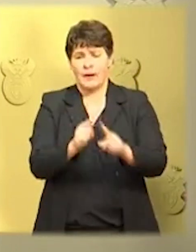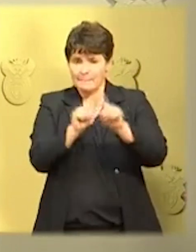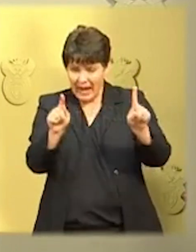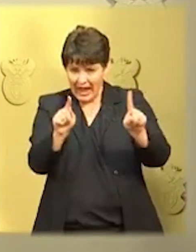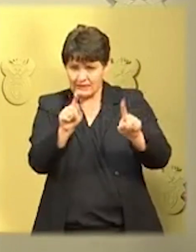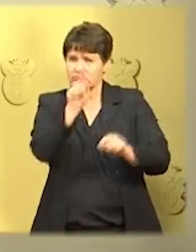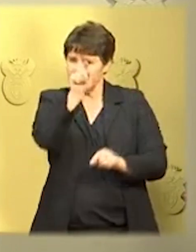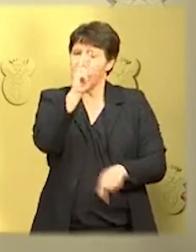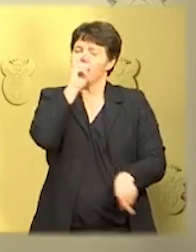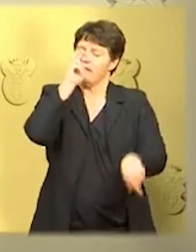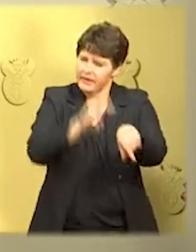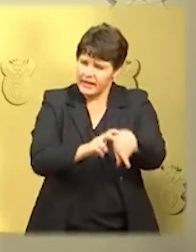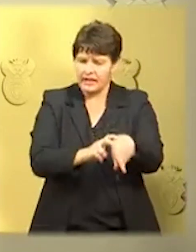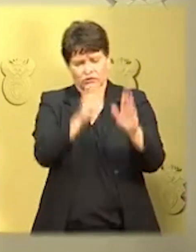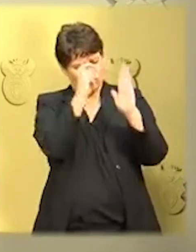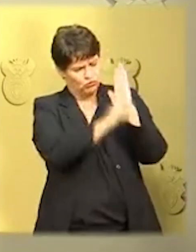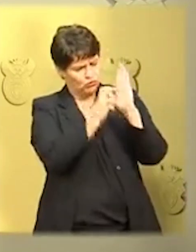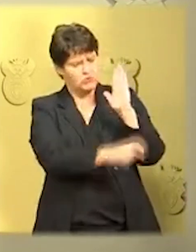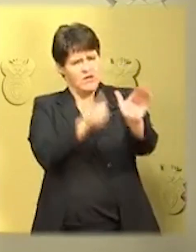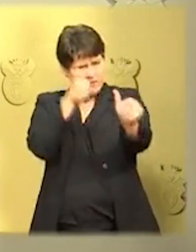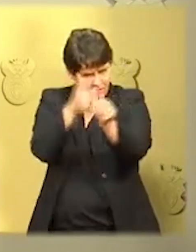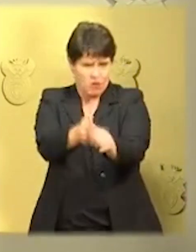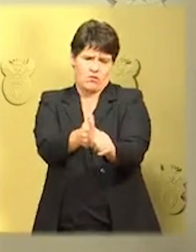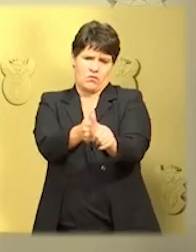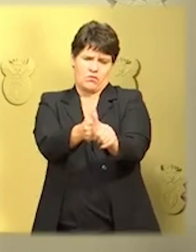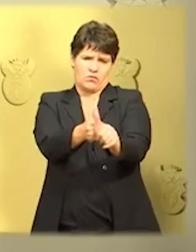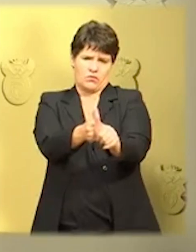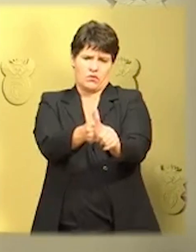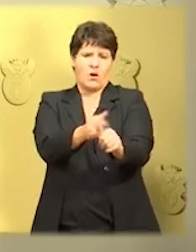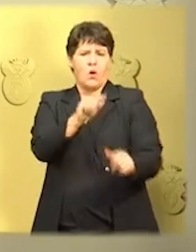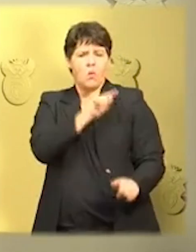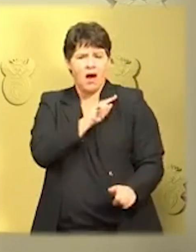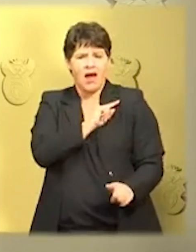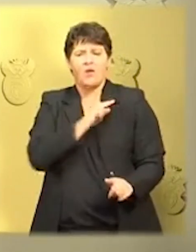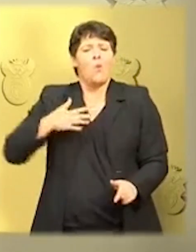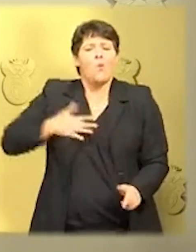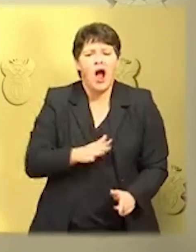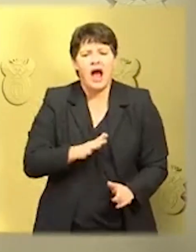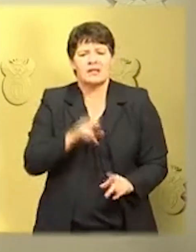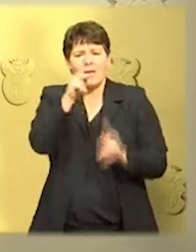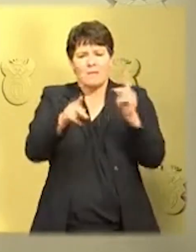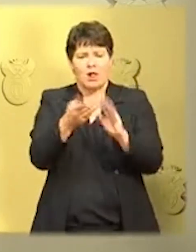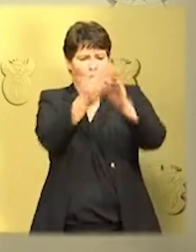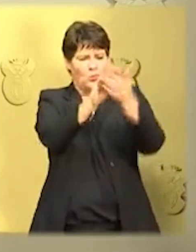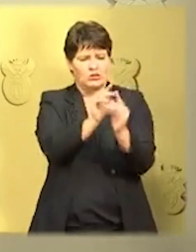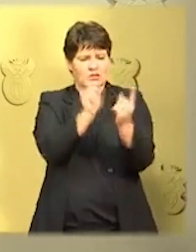precautions required to limit community transmission and outbreaks.